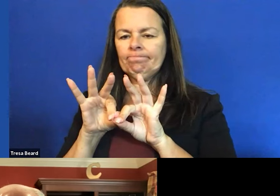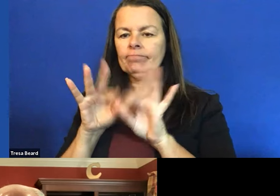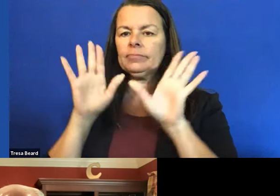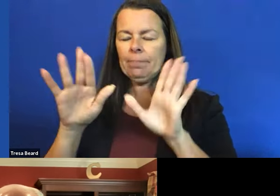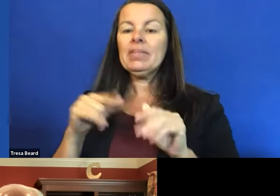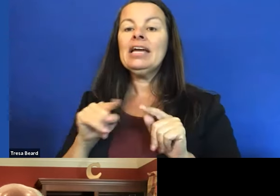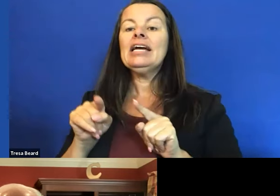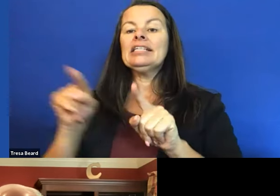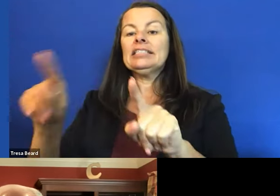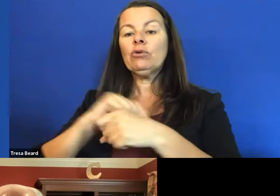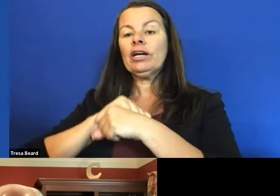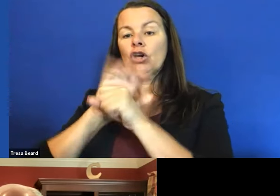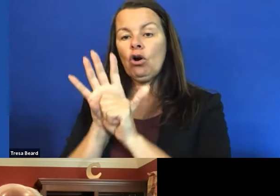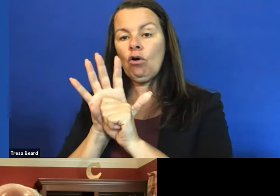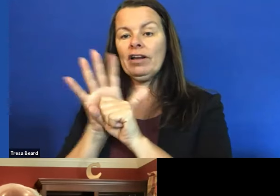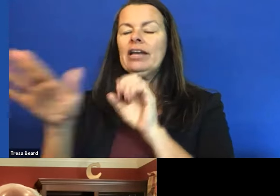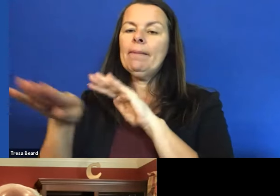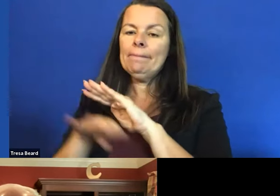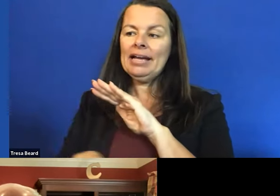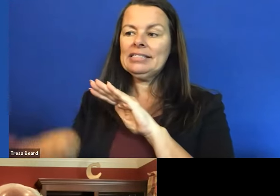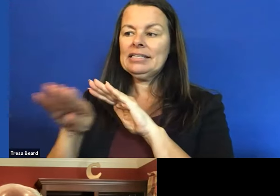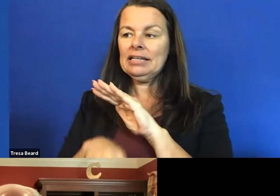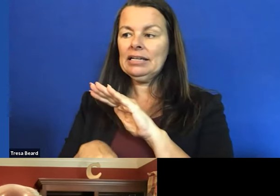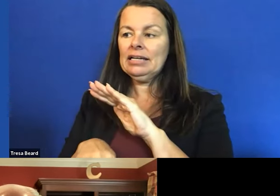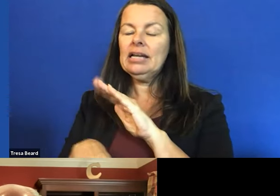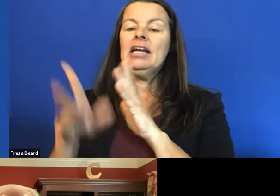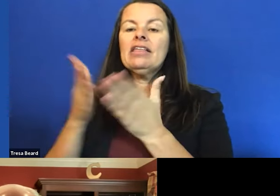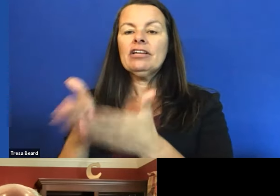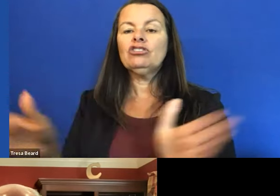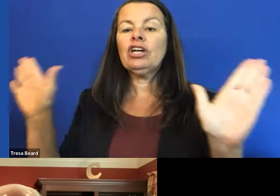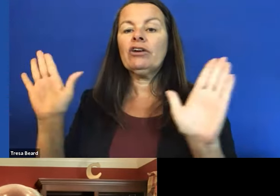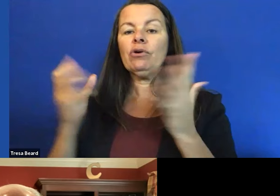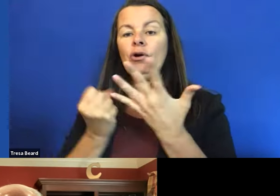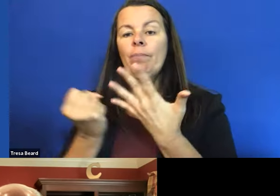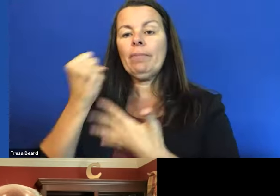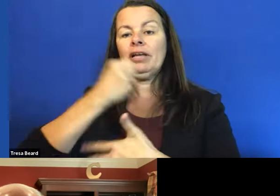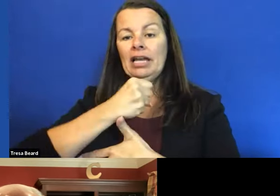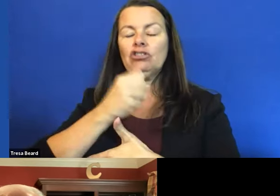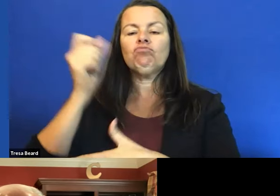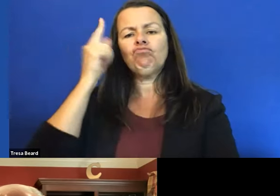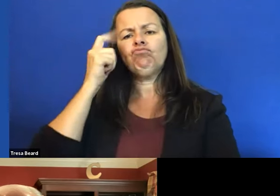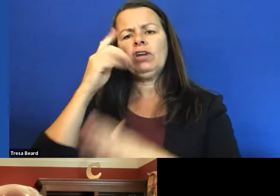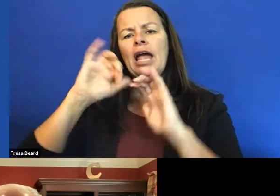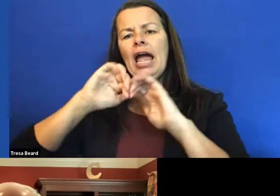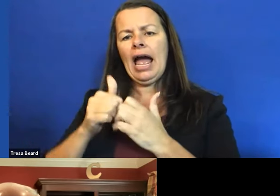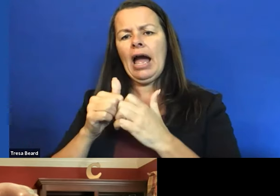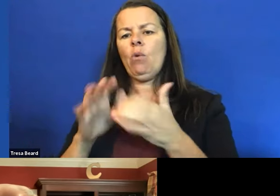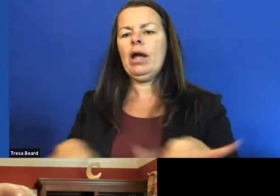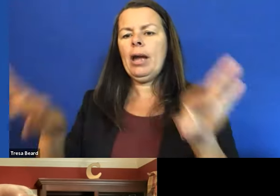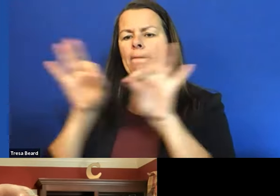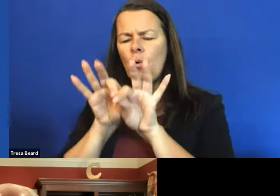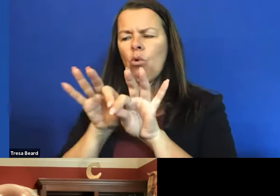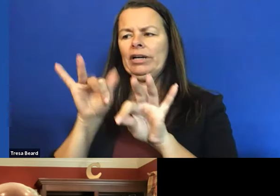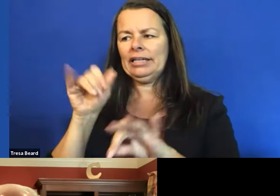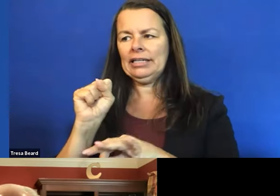COVID, basically, the general population understood how important the internet was for them to